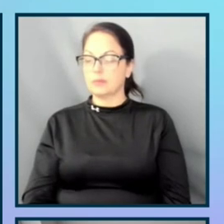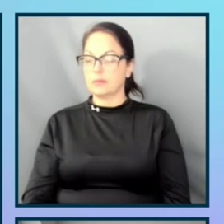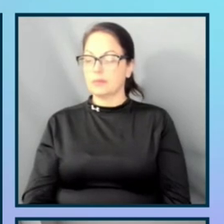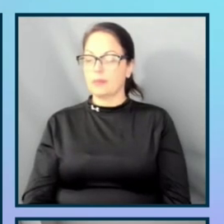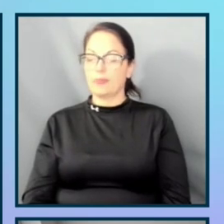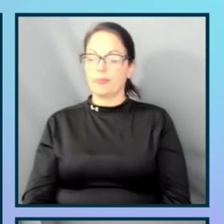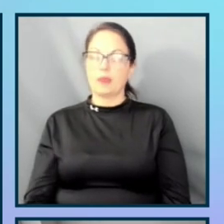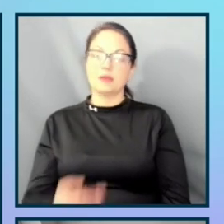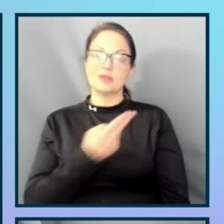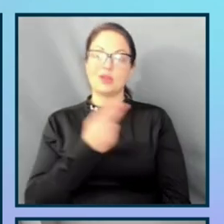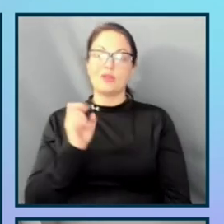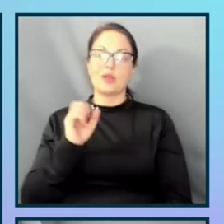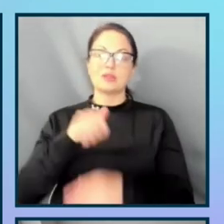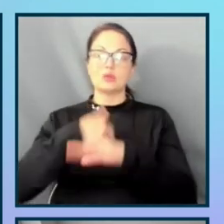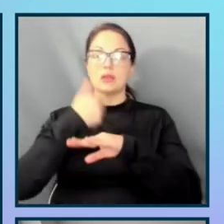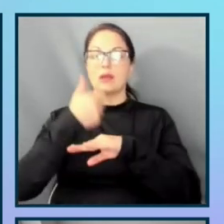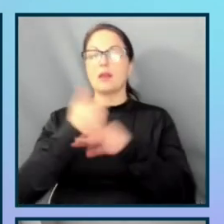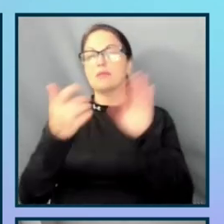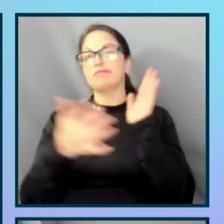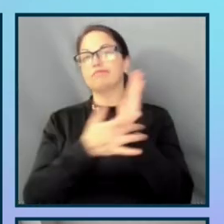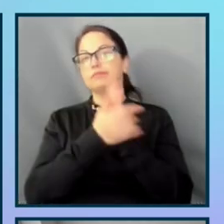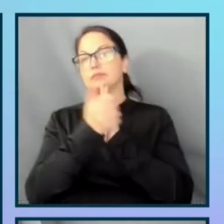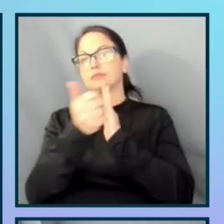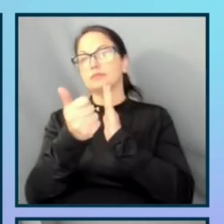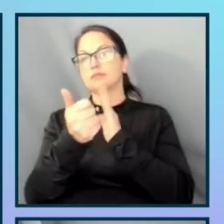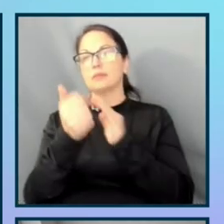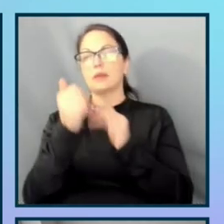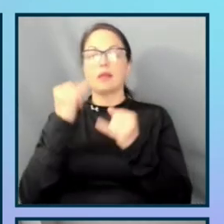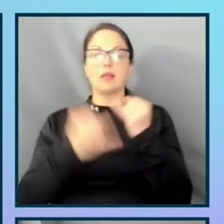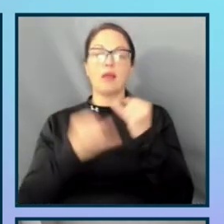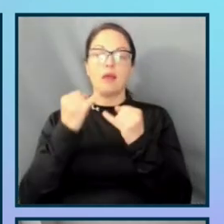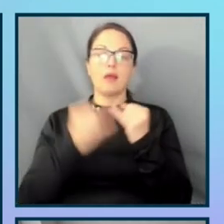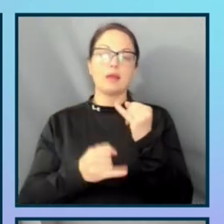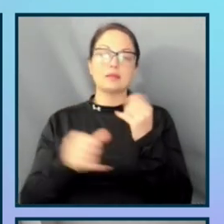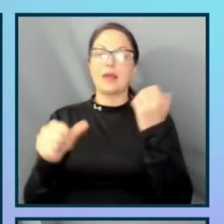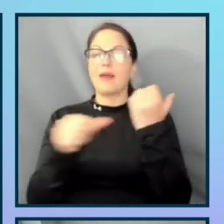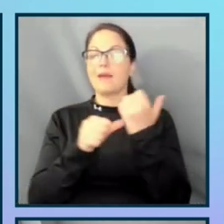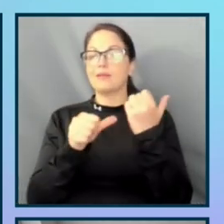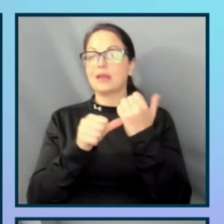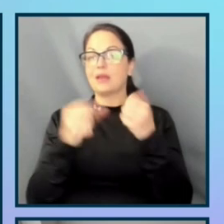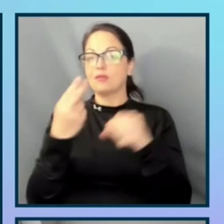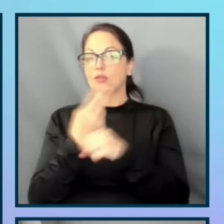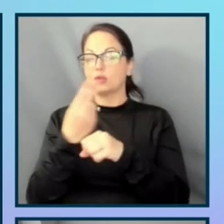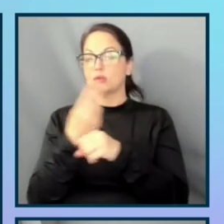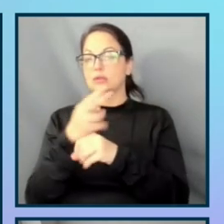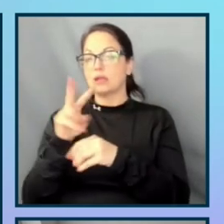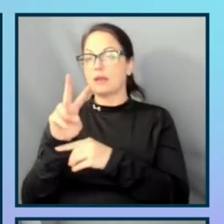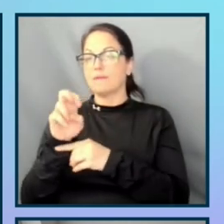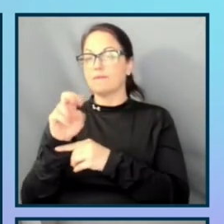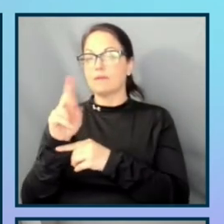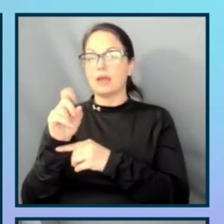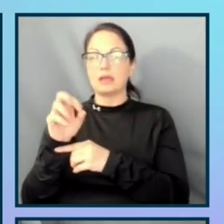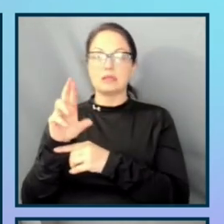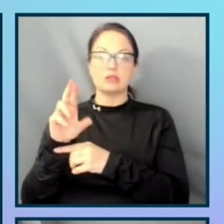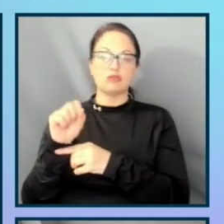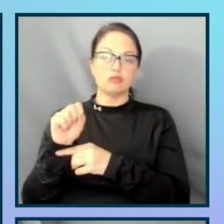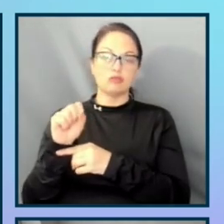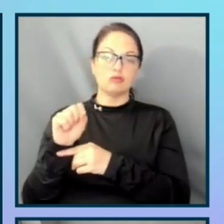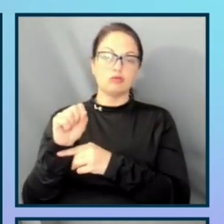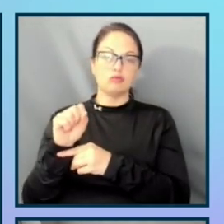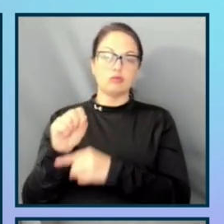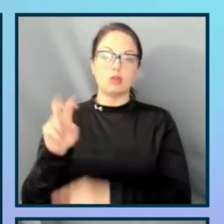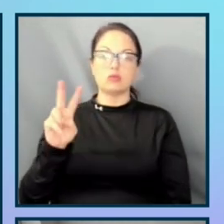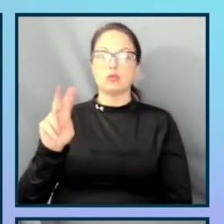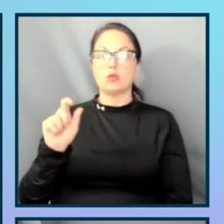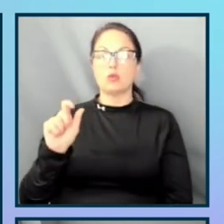implement those techniques. And lastly, advocate for using vendors who are WCAG 2.1 AA